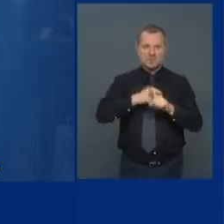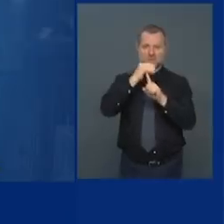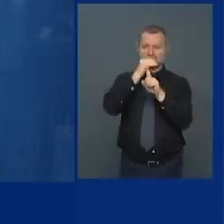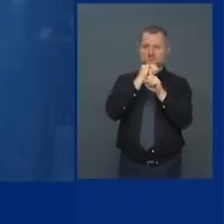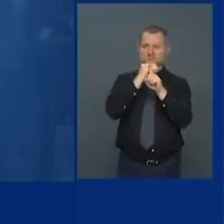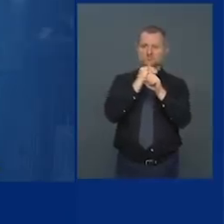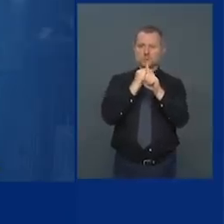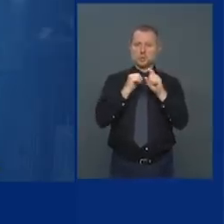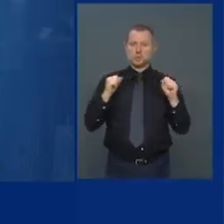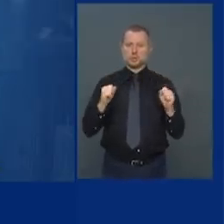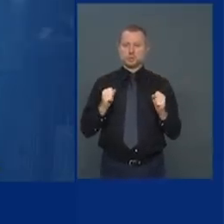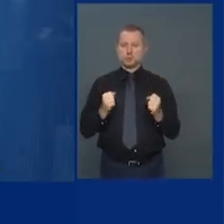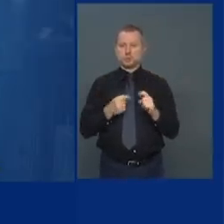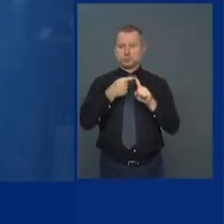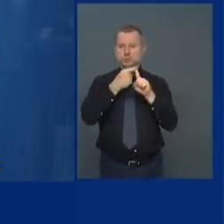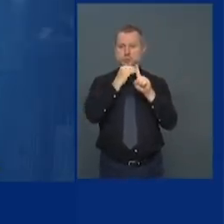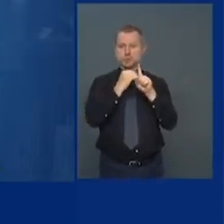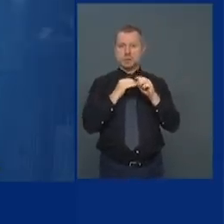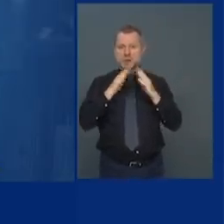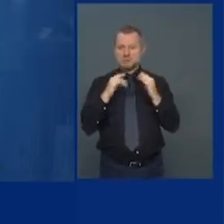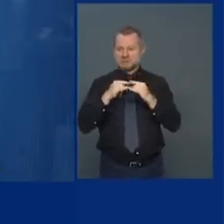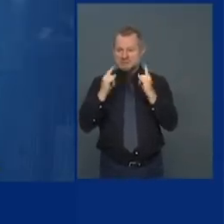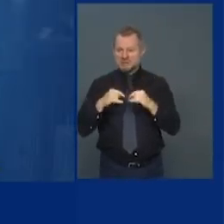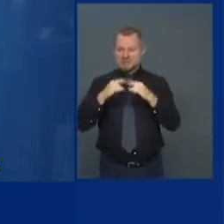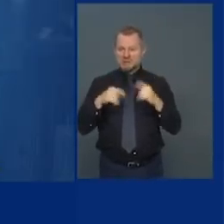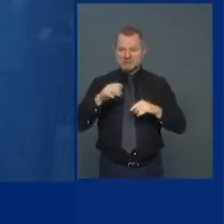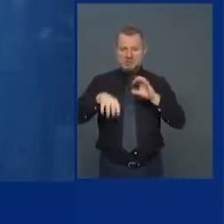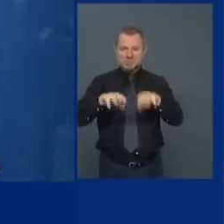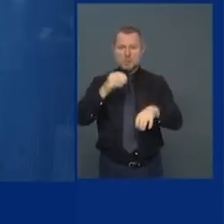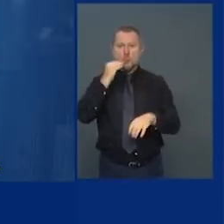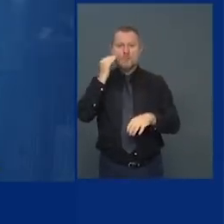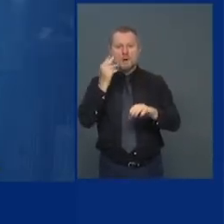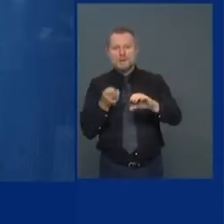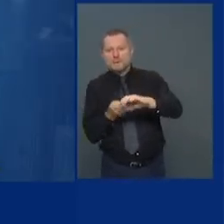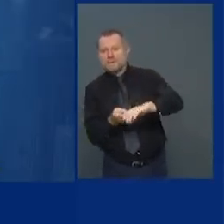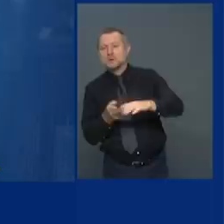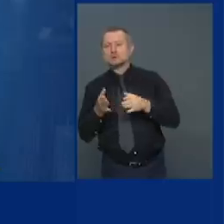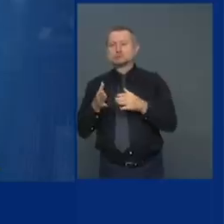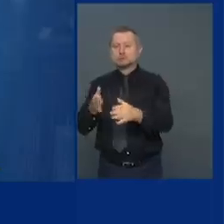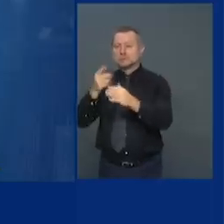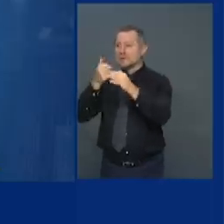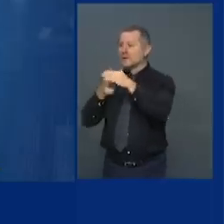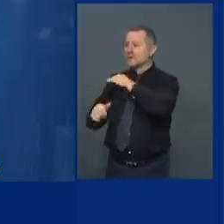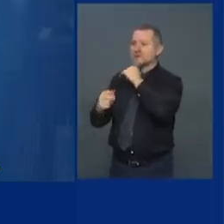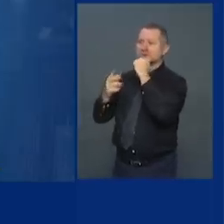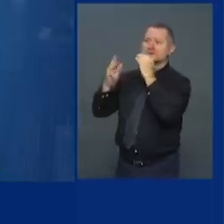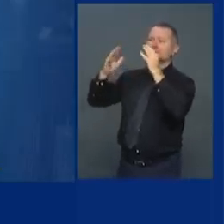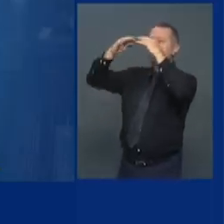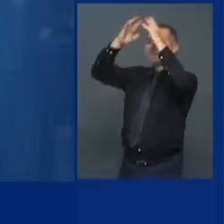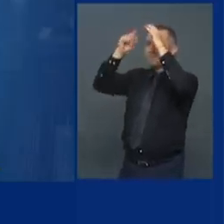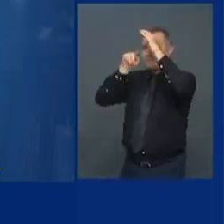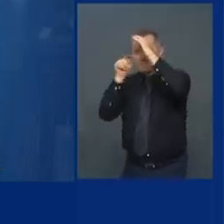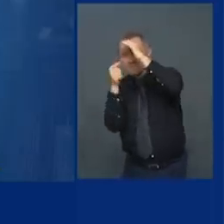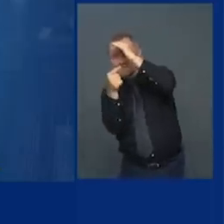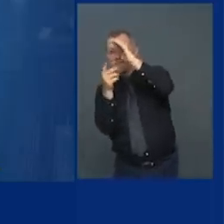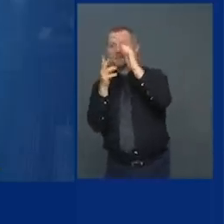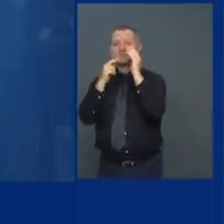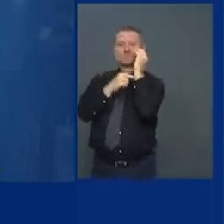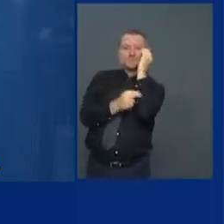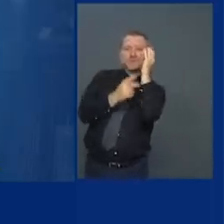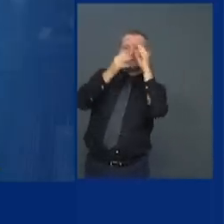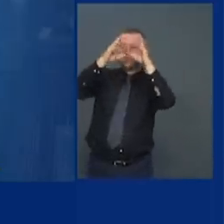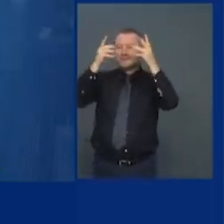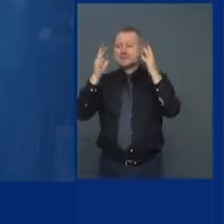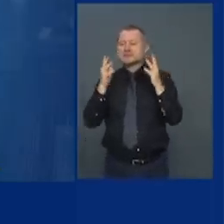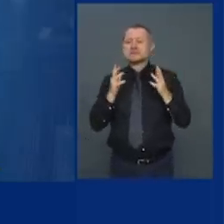encampments there are homeless people living on sidewalks living under scaffolding there's no reason for it we're better